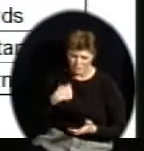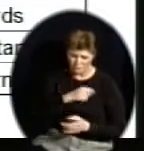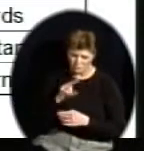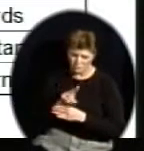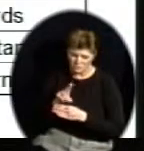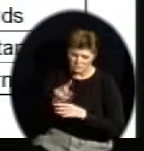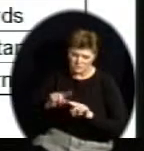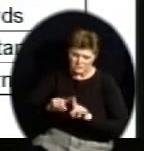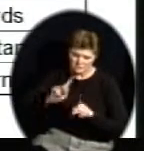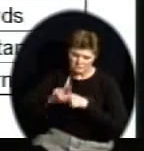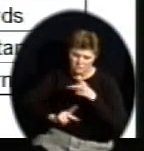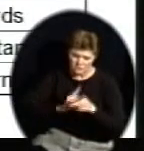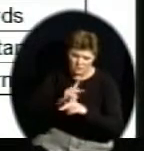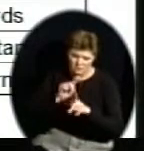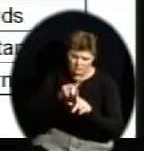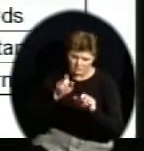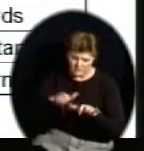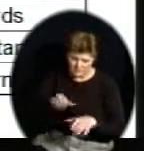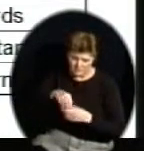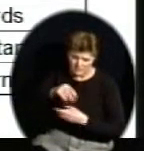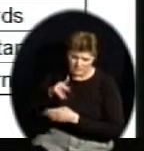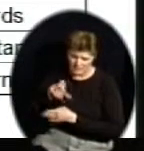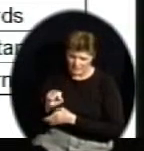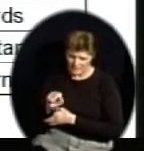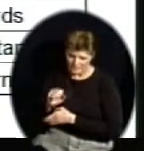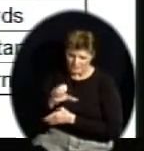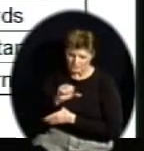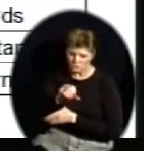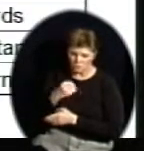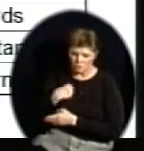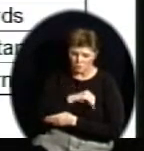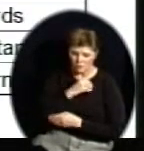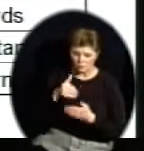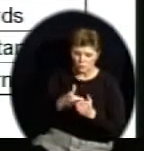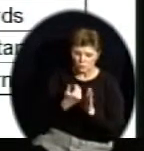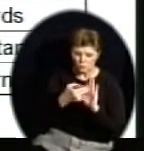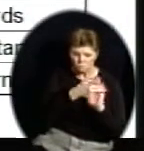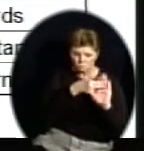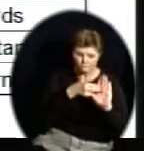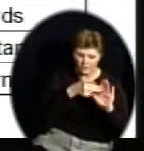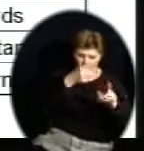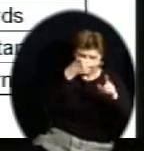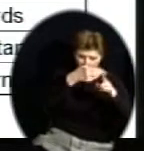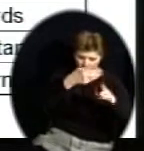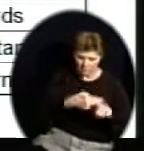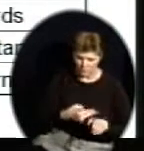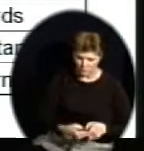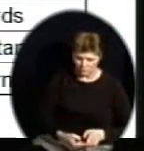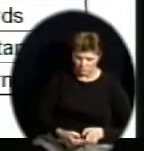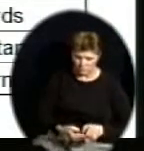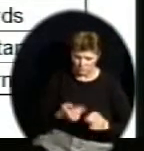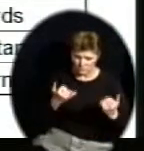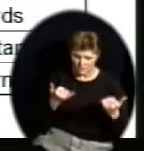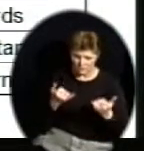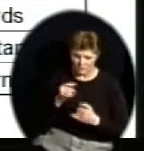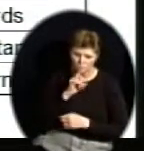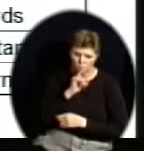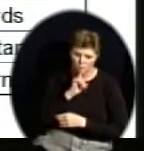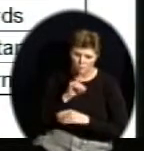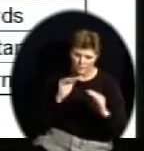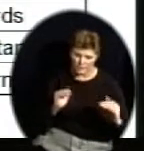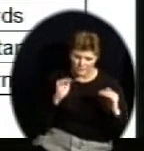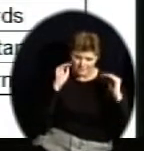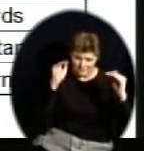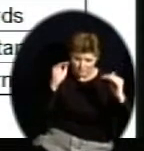change the labels. Our new labels now that are being attached to the performance bands in our students are exemplary, exceed standard,